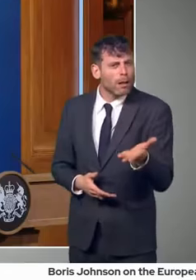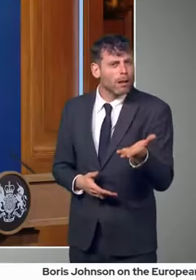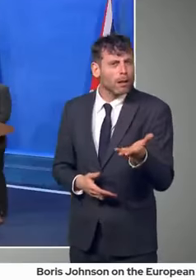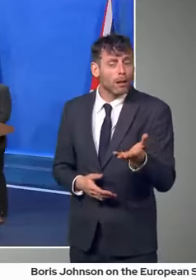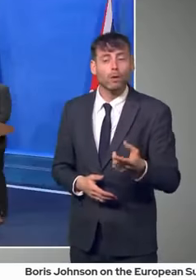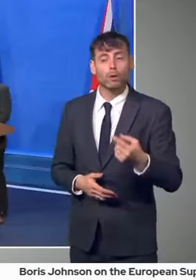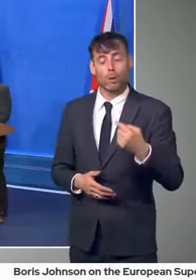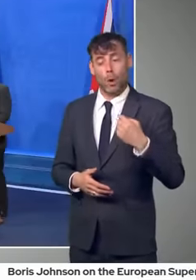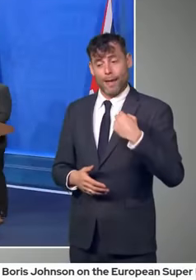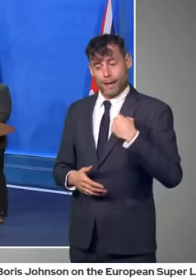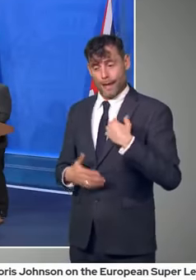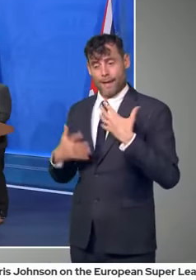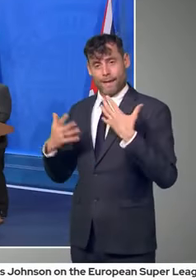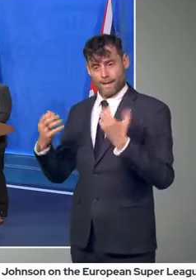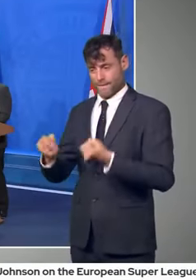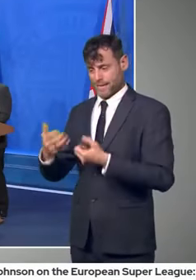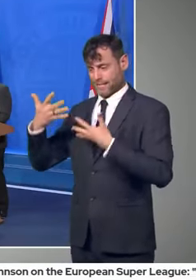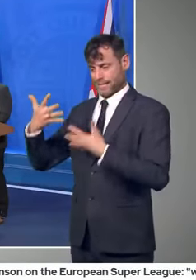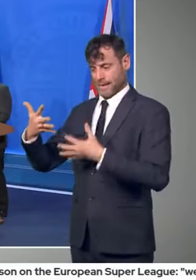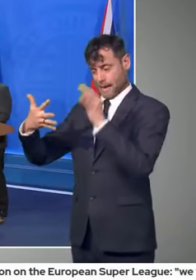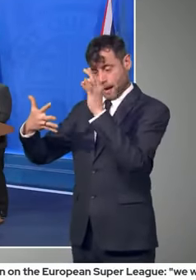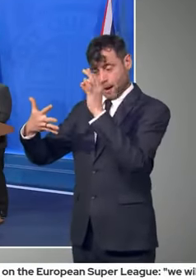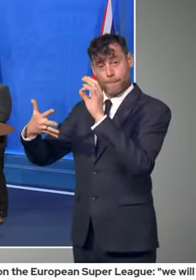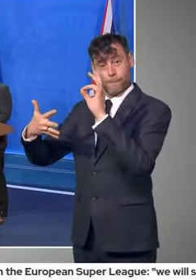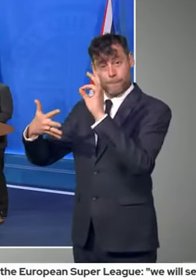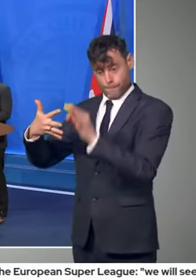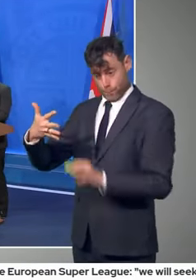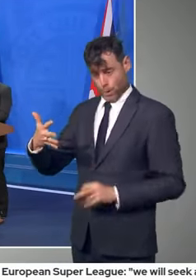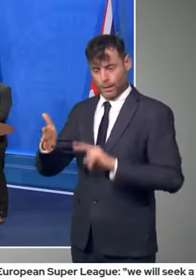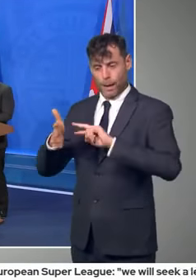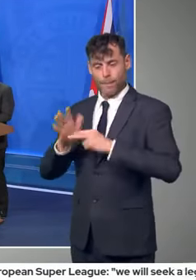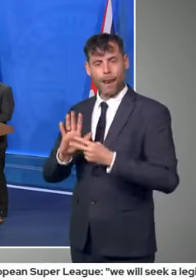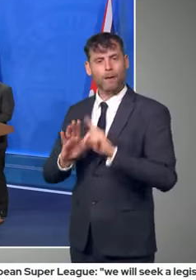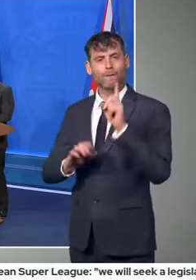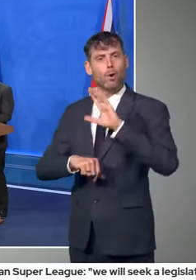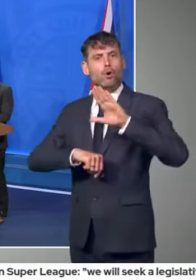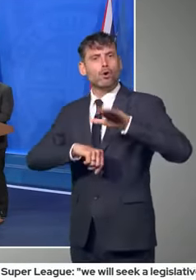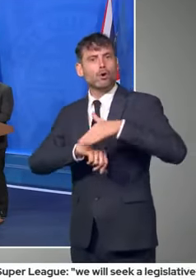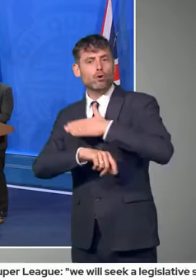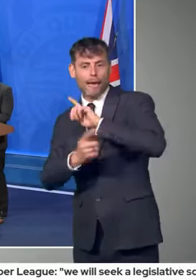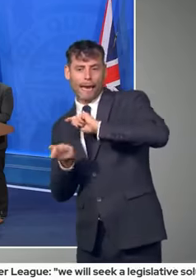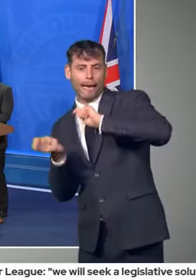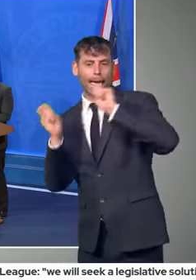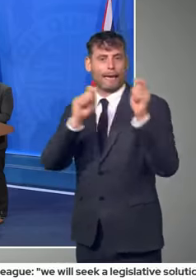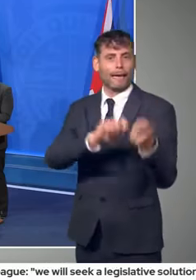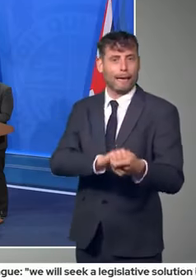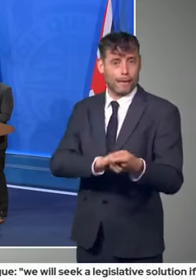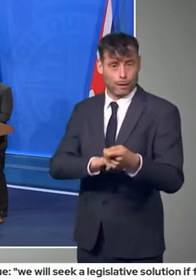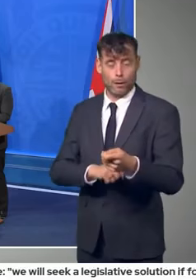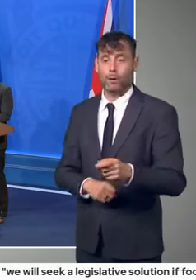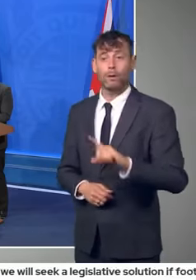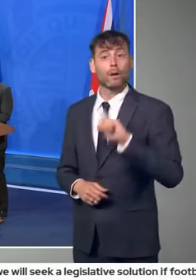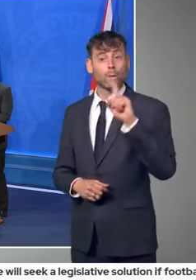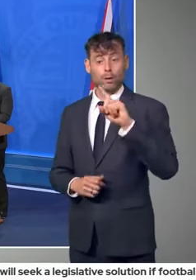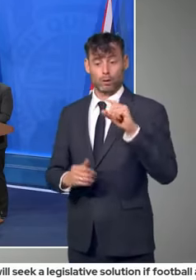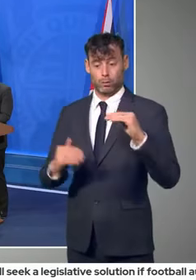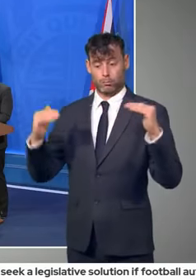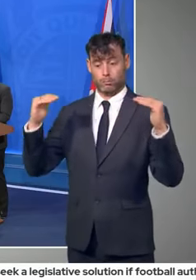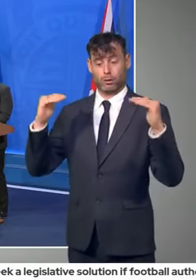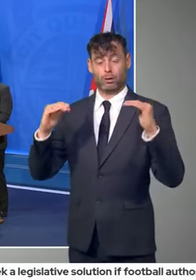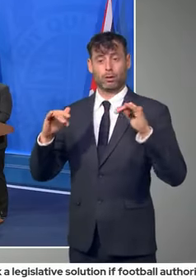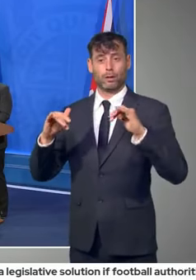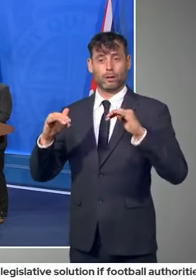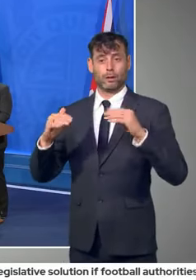point, uh, plan for the green industrial revolution, uh, was to get to a, uh, a jet zero world. And the government is working